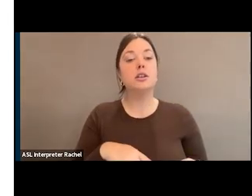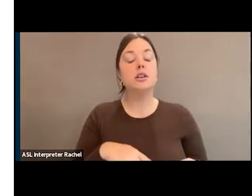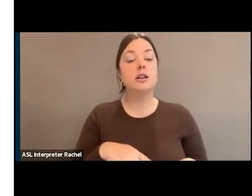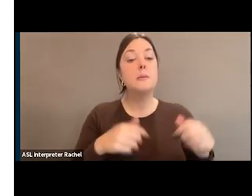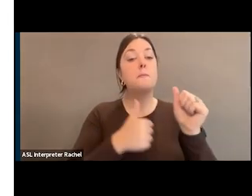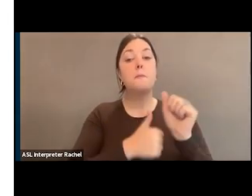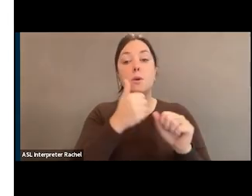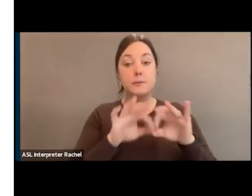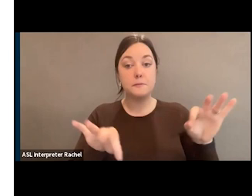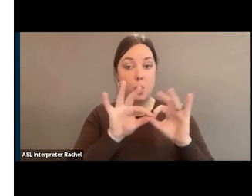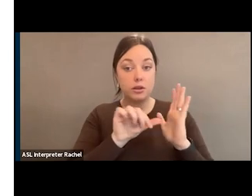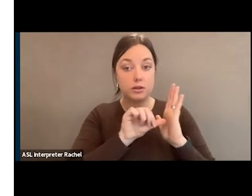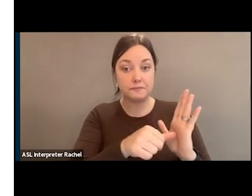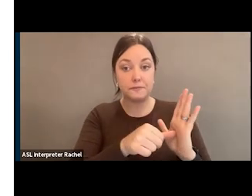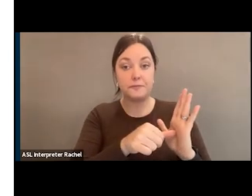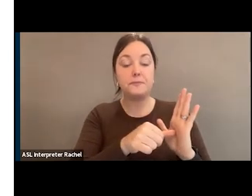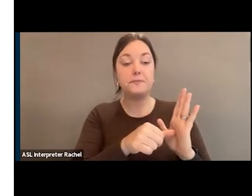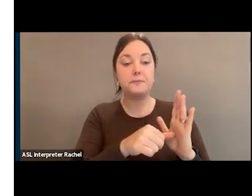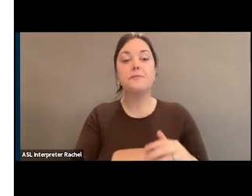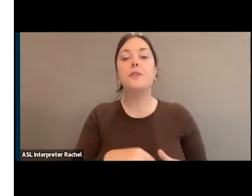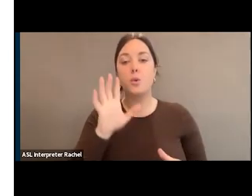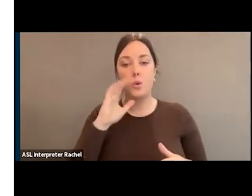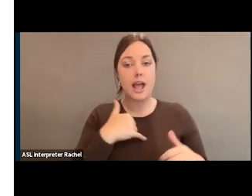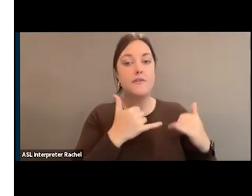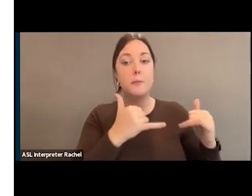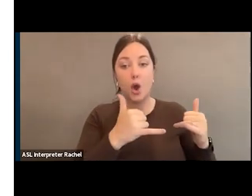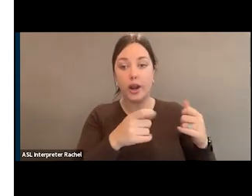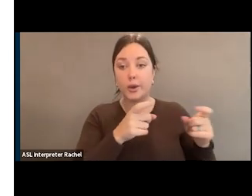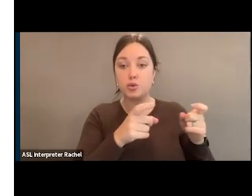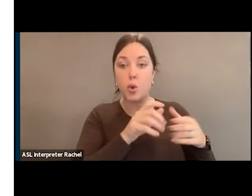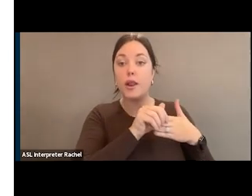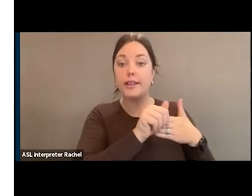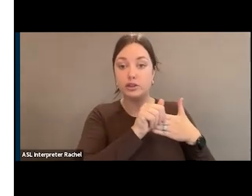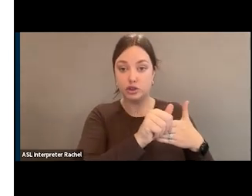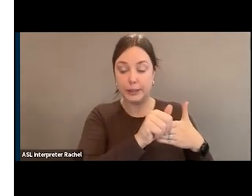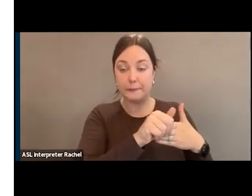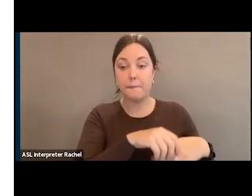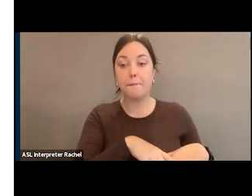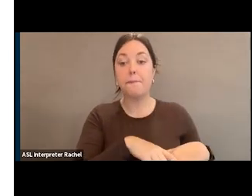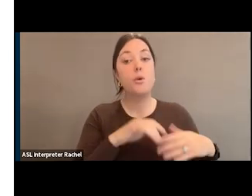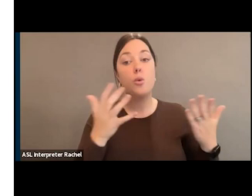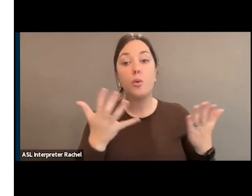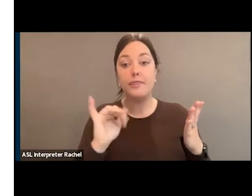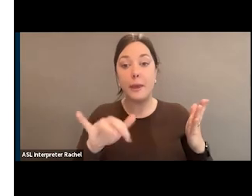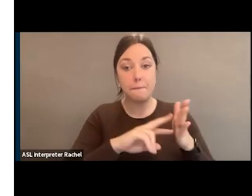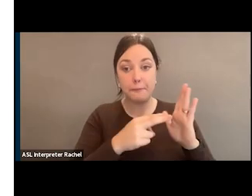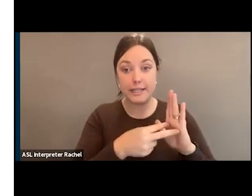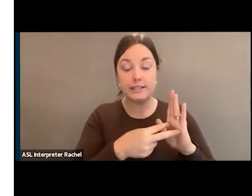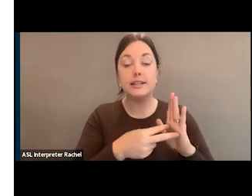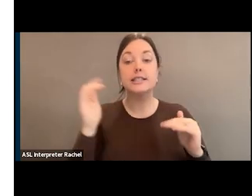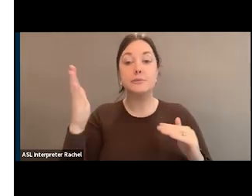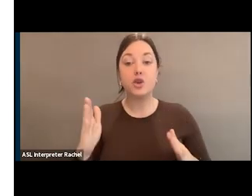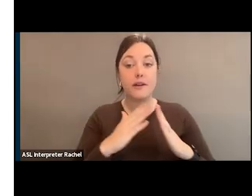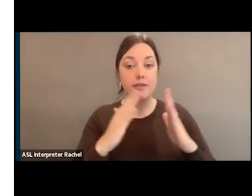yes, there is going to be party control leadership. So that means the Speaker of the House,